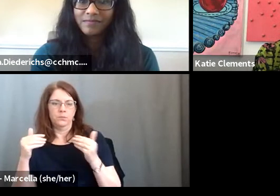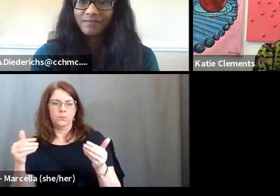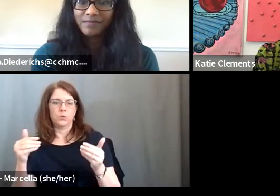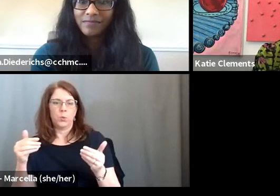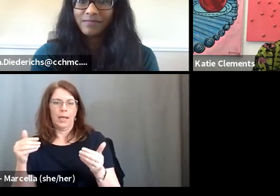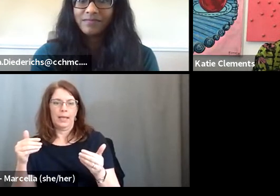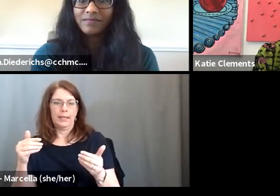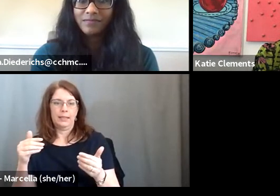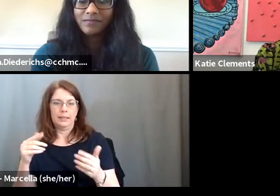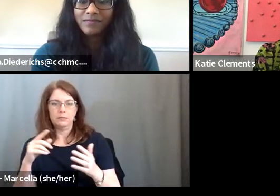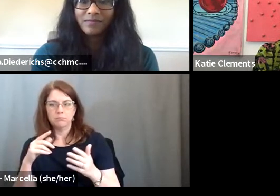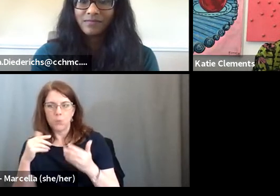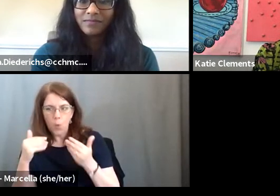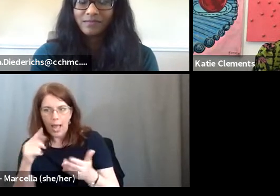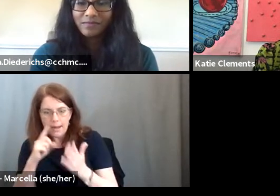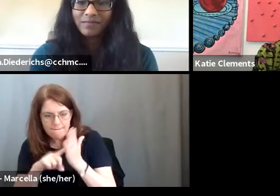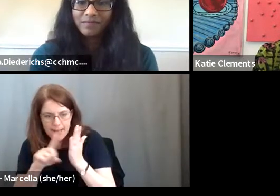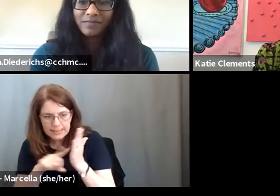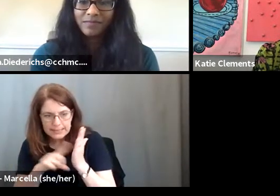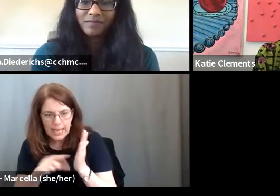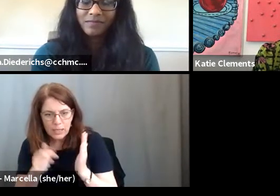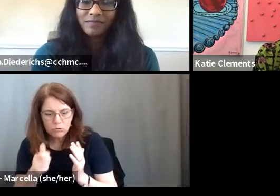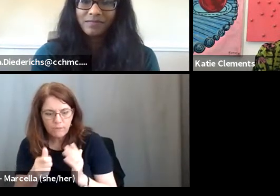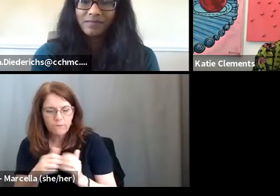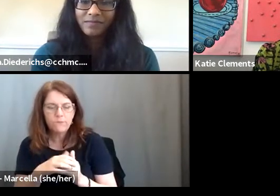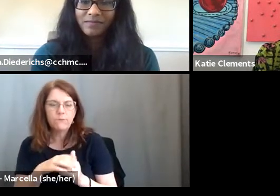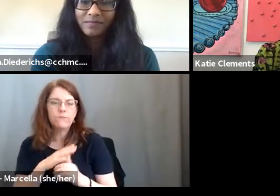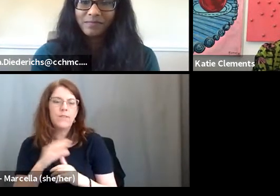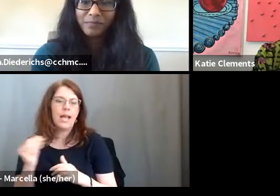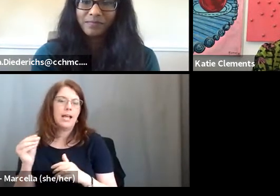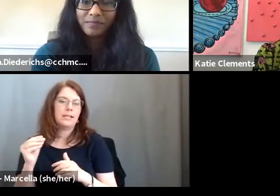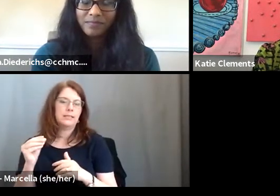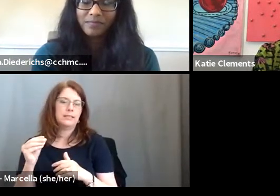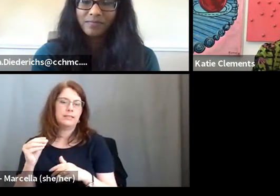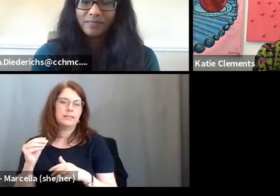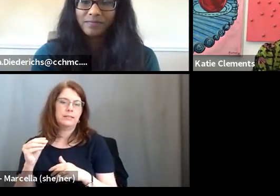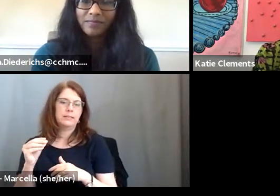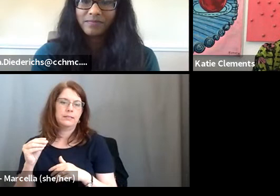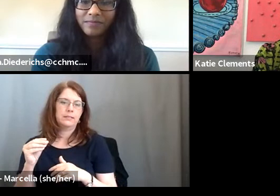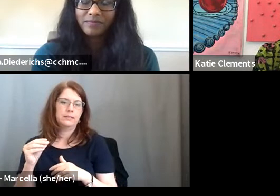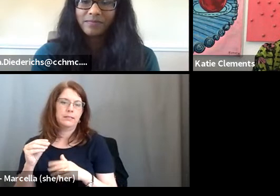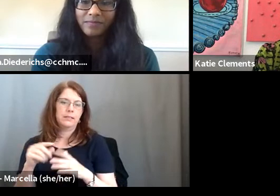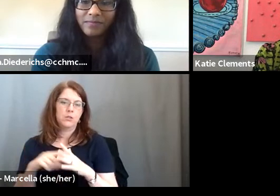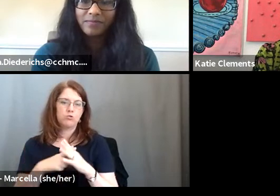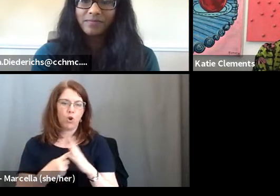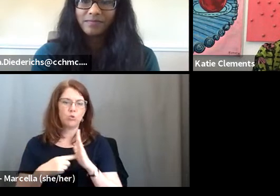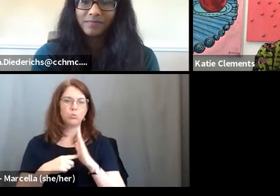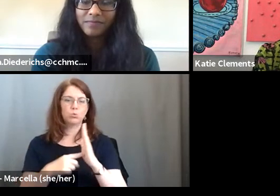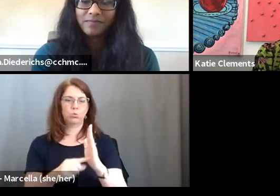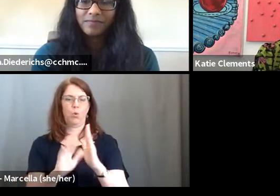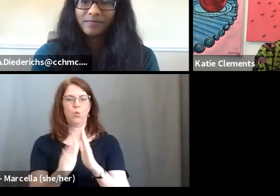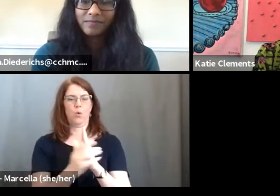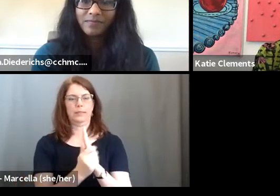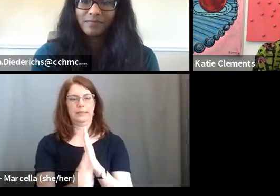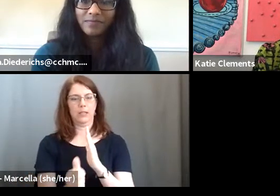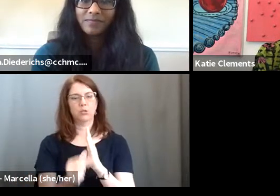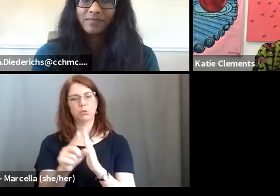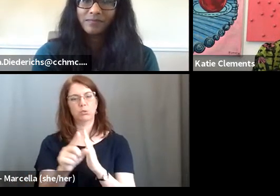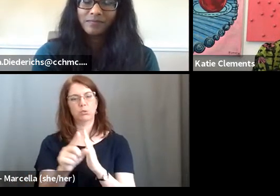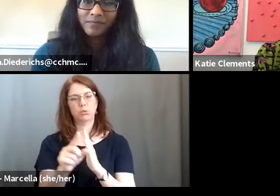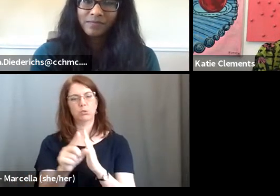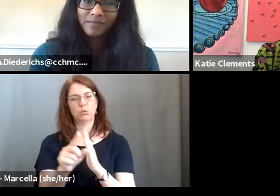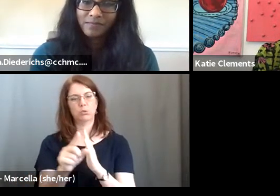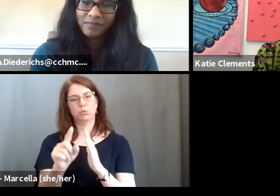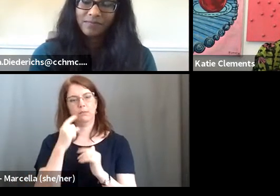be your investigator, give yourself something that you can, uh, can, can start to show the skills that you need for the,